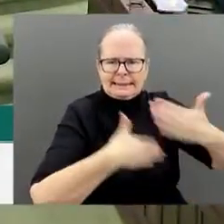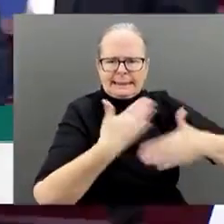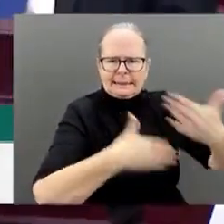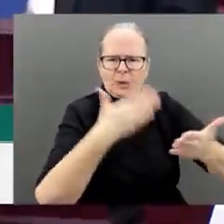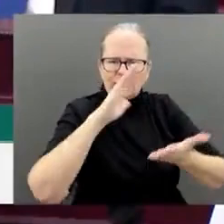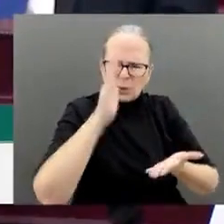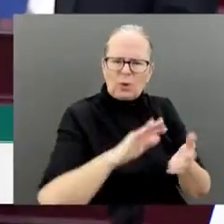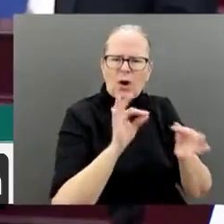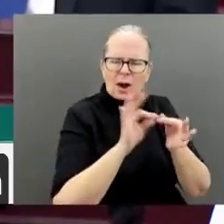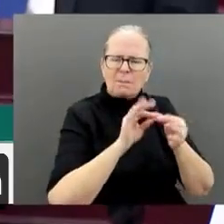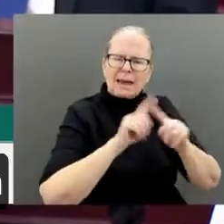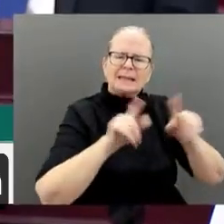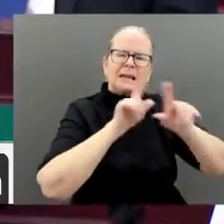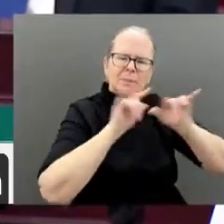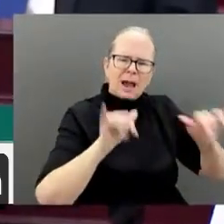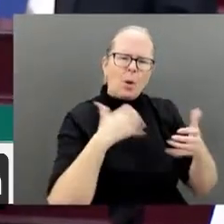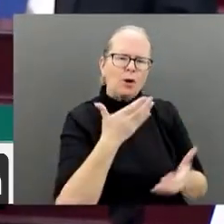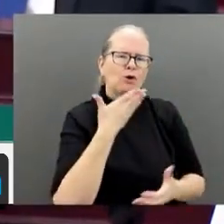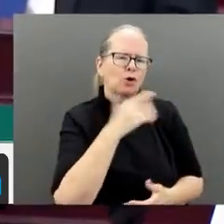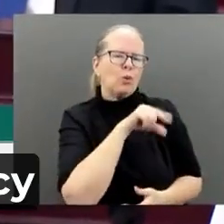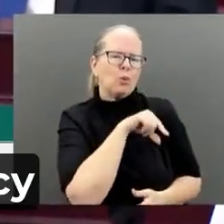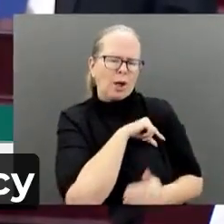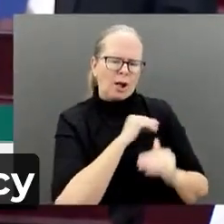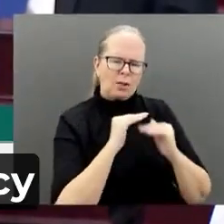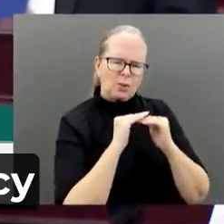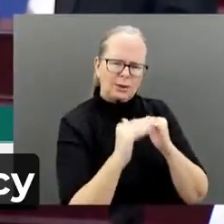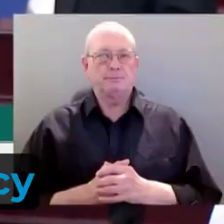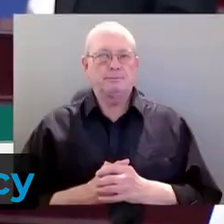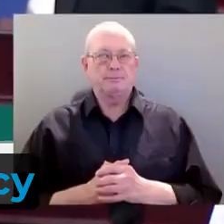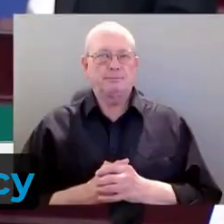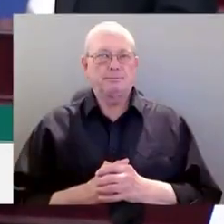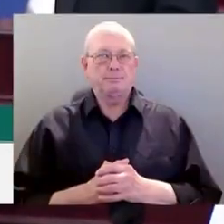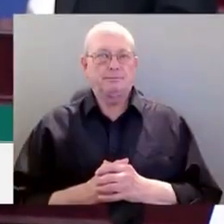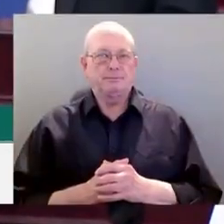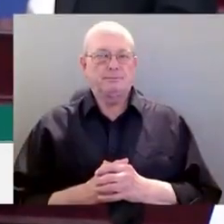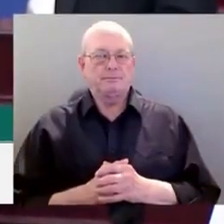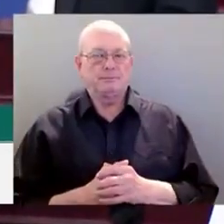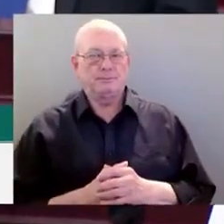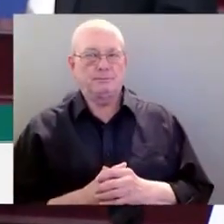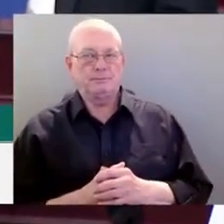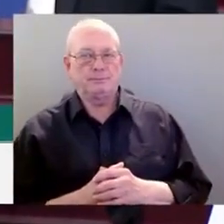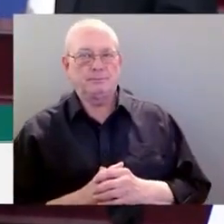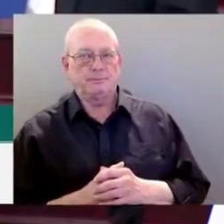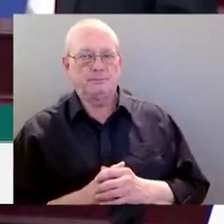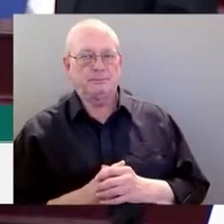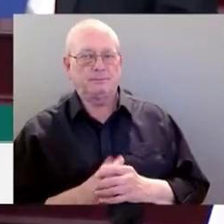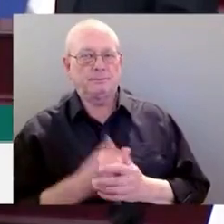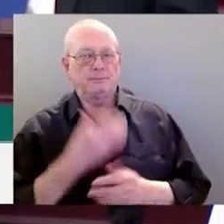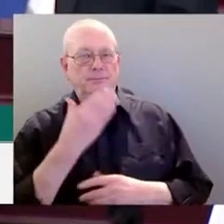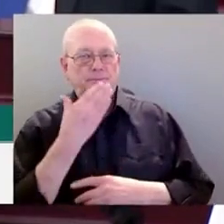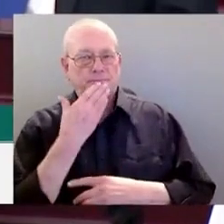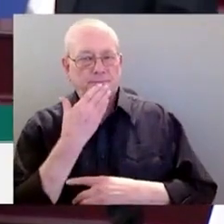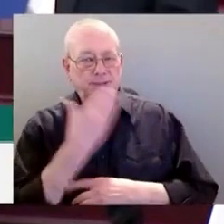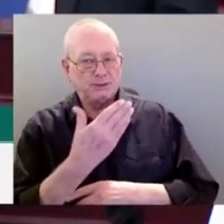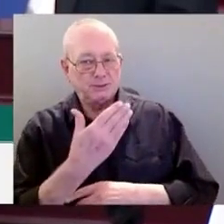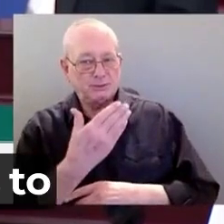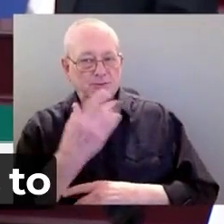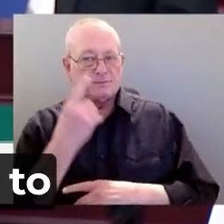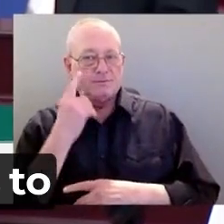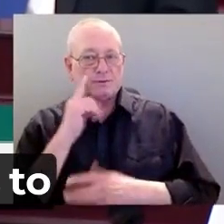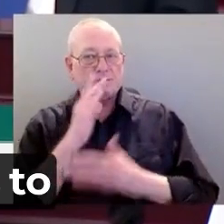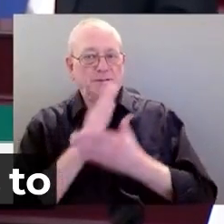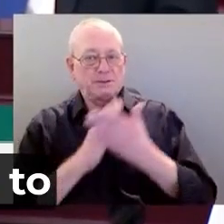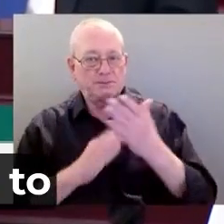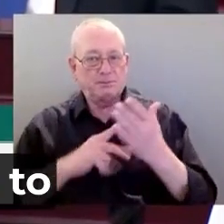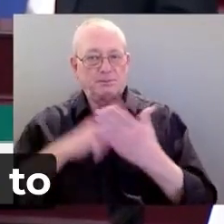Thank you, Mr. Speaker. Given that some school projects have been identified in my constituency for replacement and modernization, and given the significant